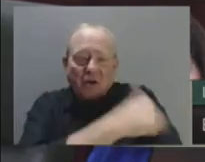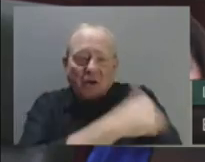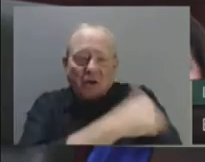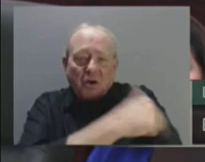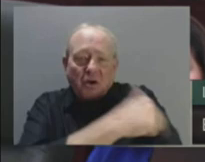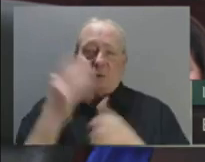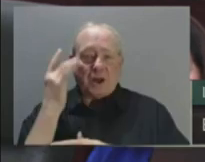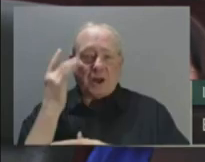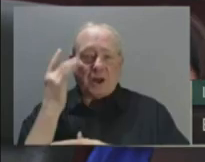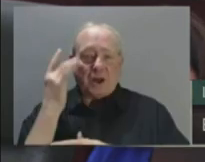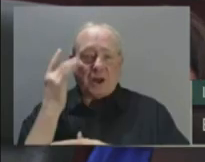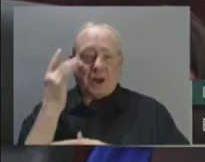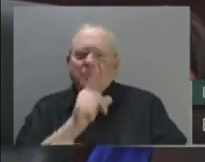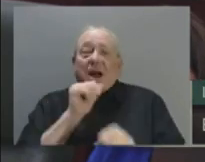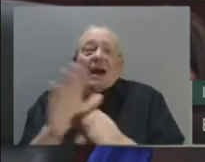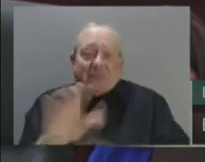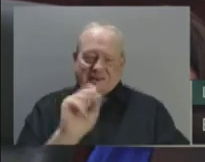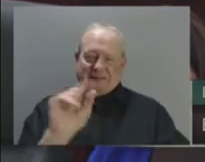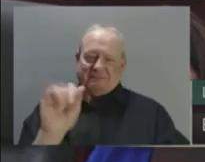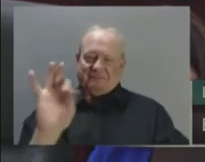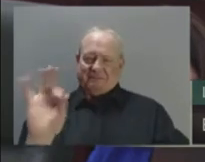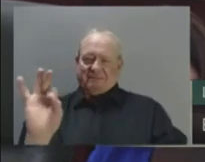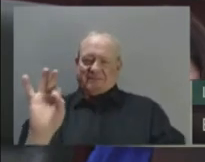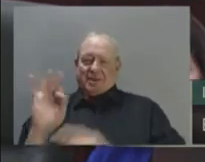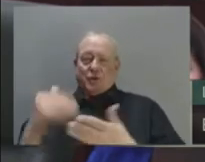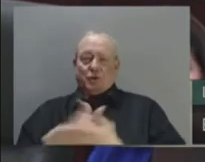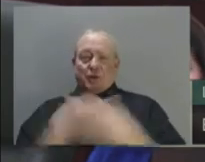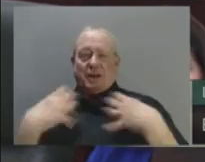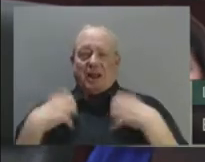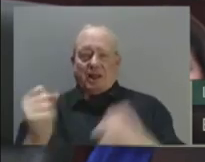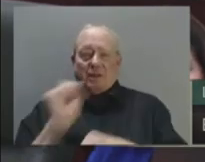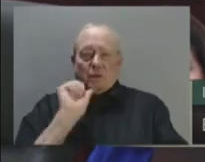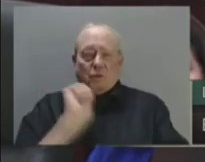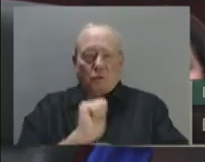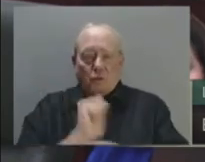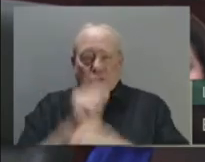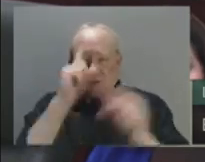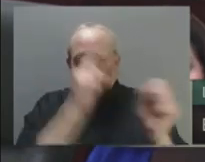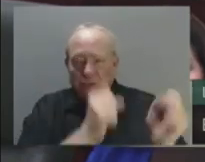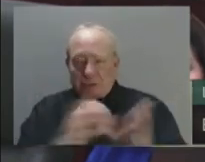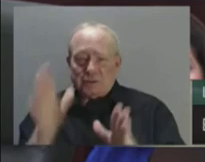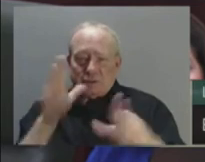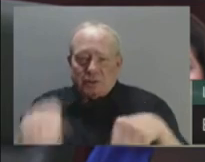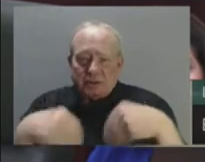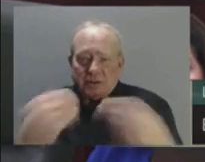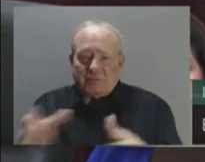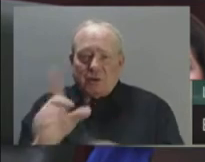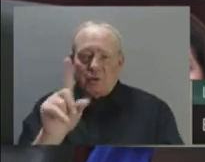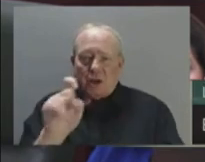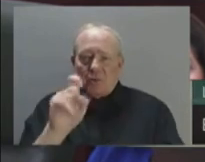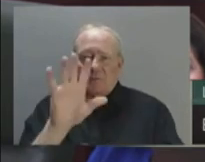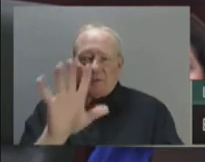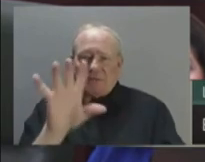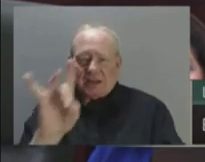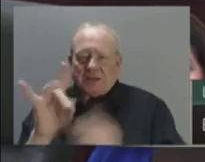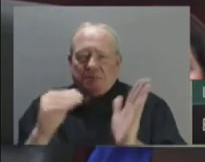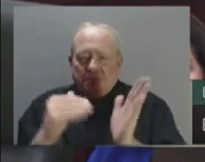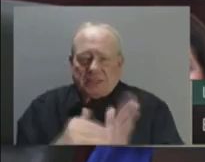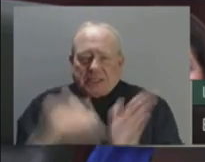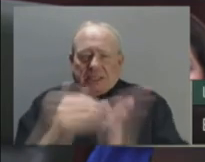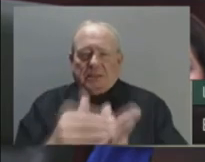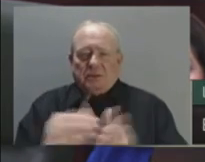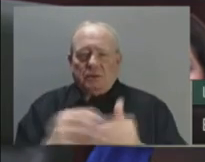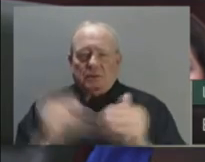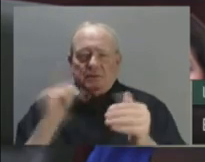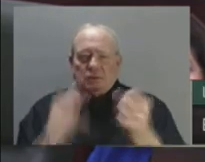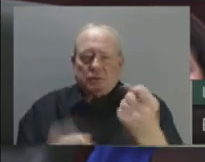Workforce Strategy provides $158 million to support multiple initiatives to recruit and retain healthcare workers,